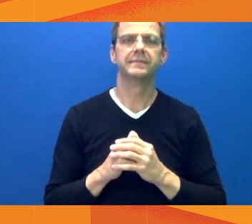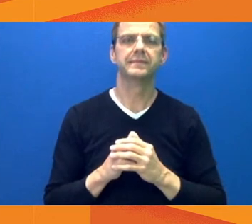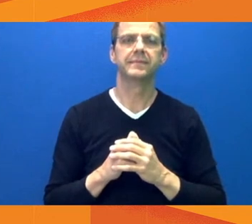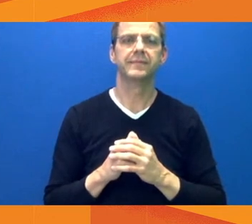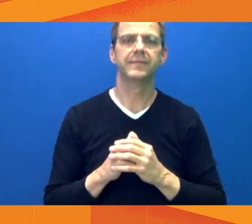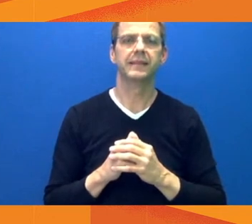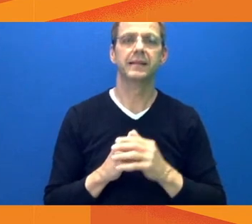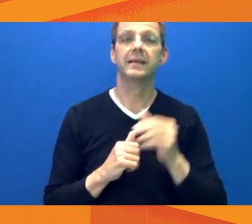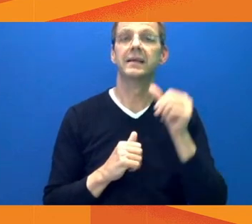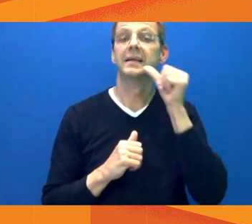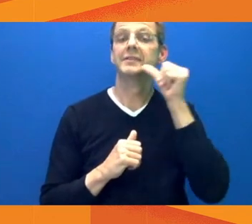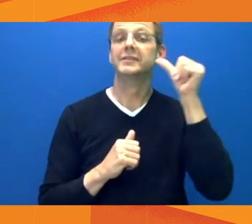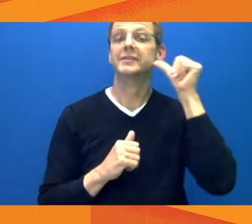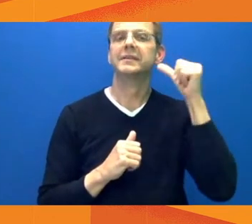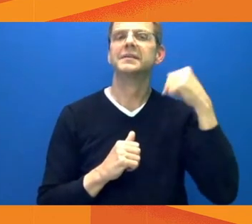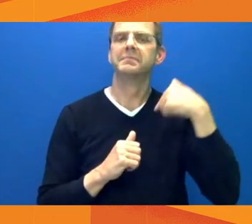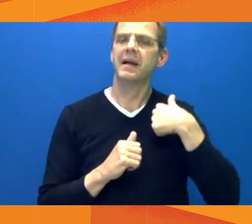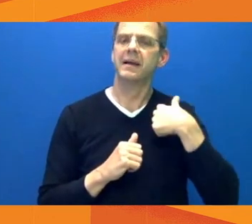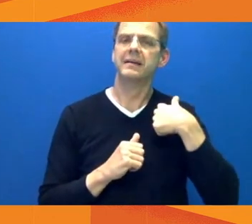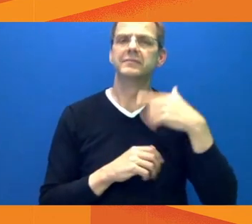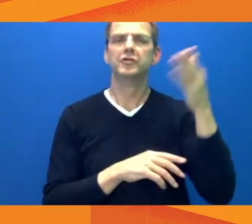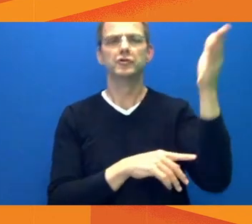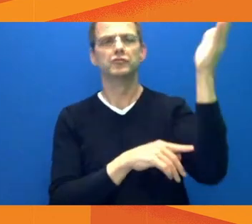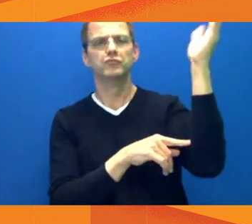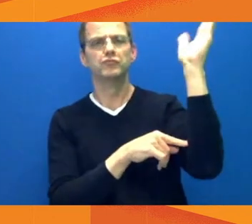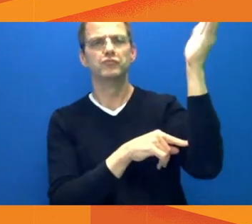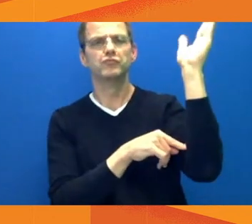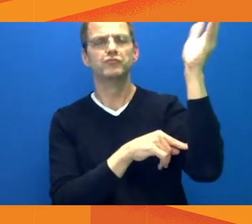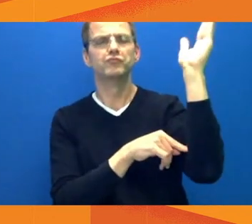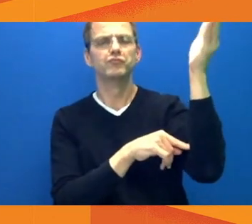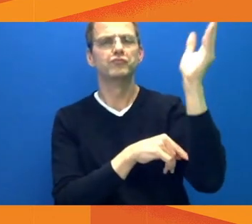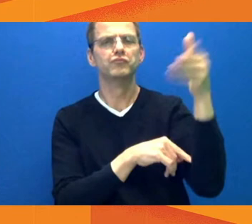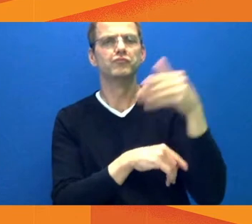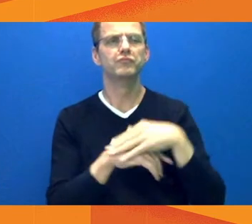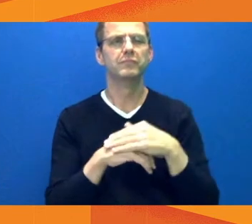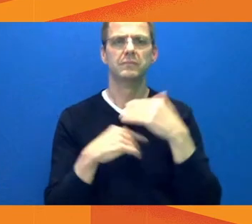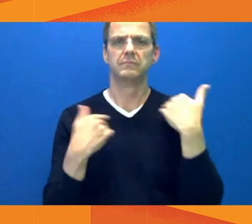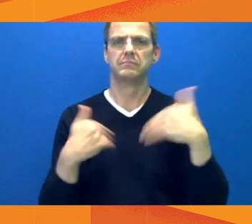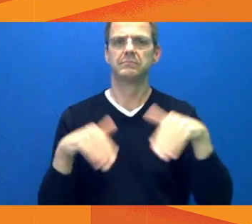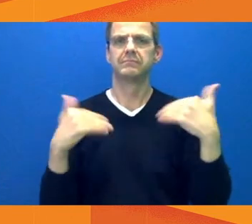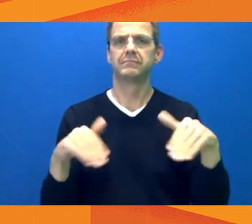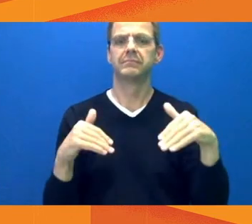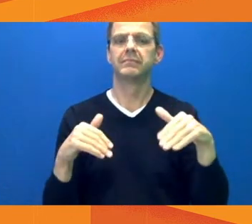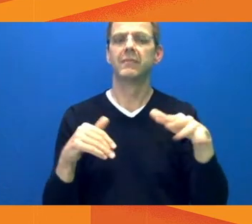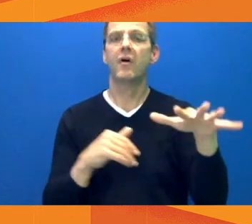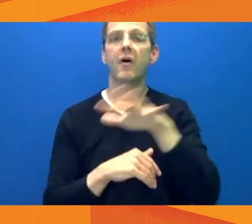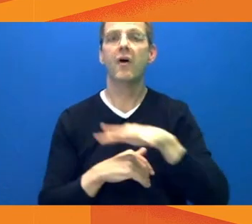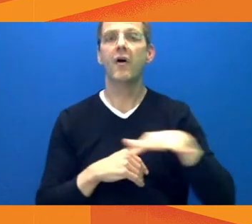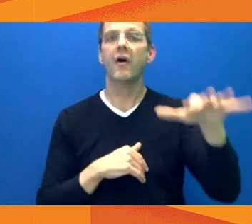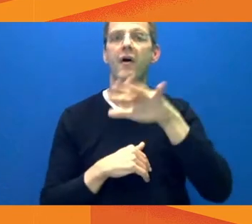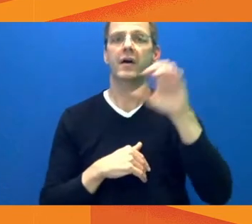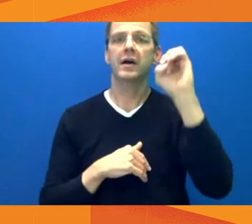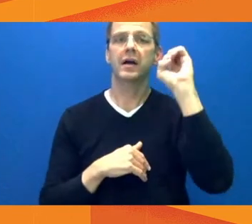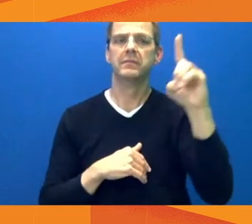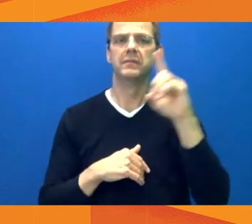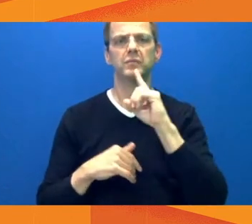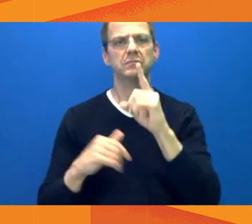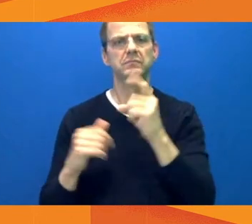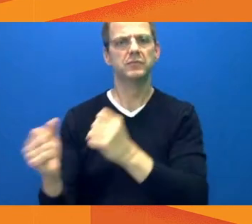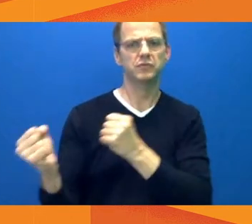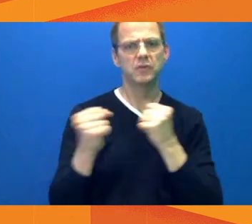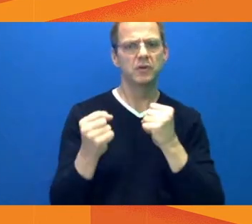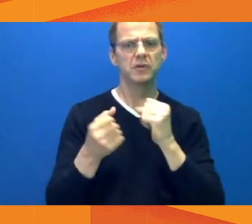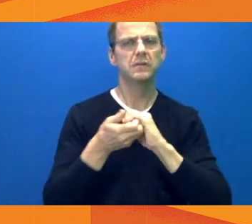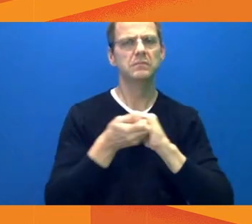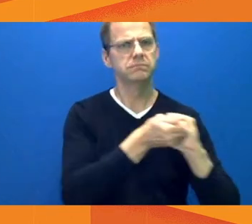community. Now, COVID is another one of those community tragedies. And just like any other community tragedy we've endured,